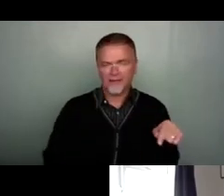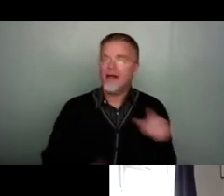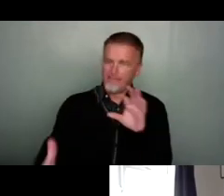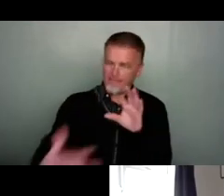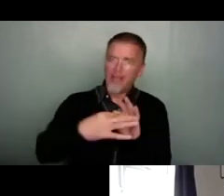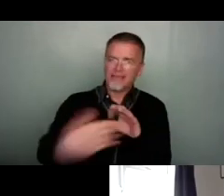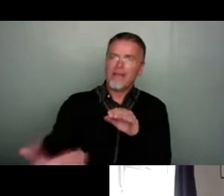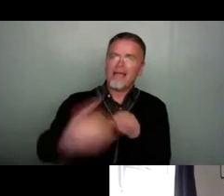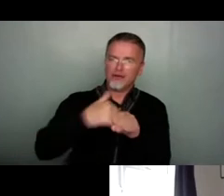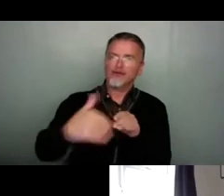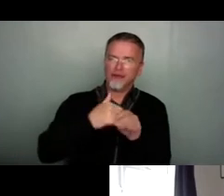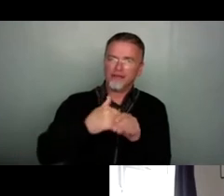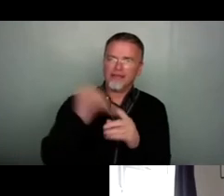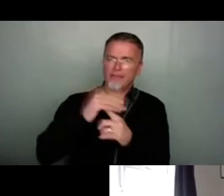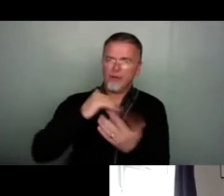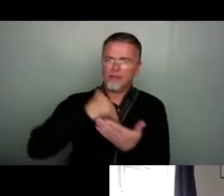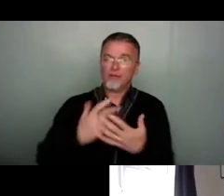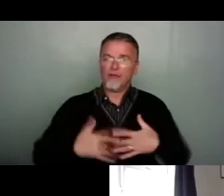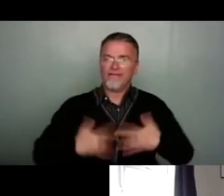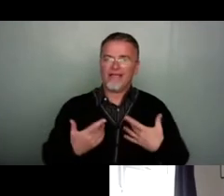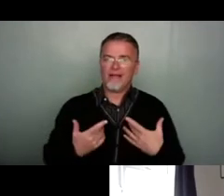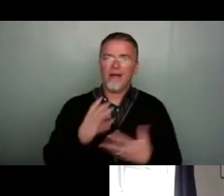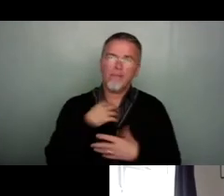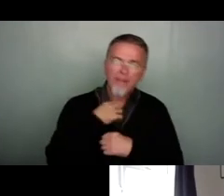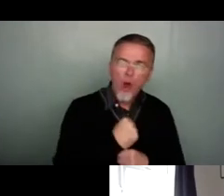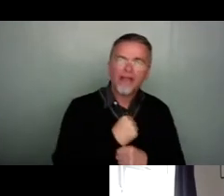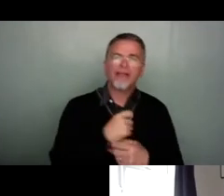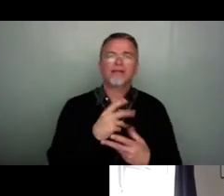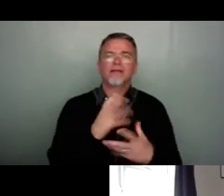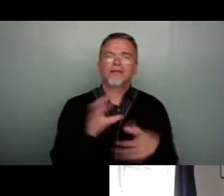Participation is sort of key to feeling that belonging and togetherness.